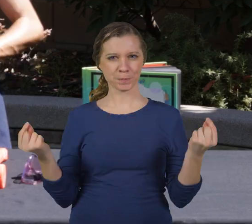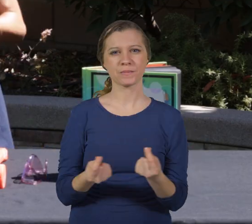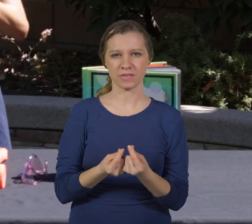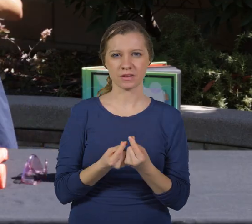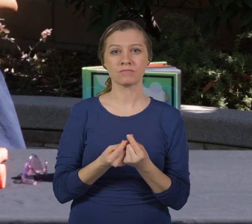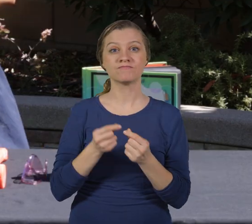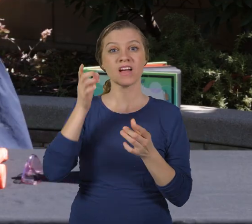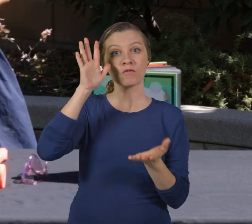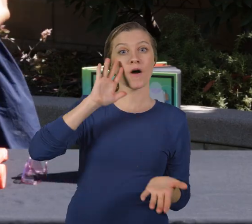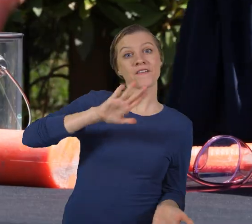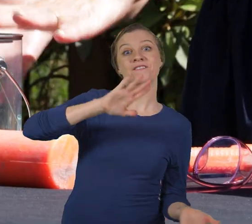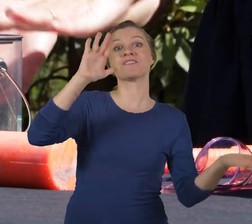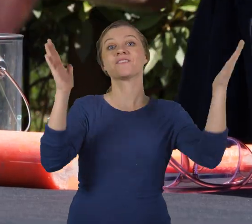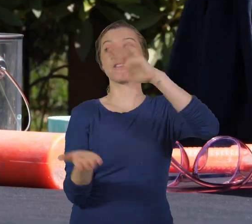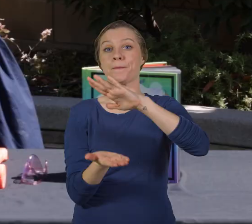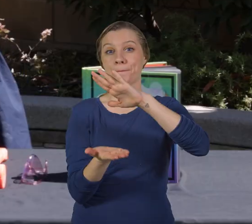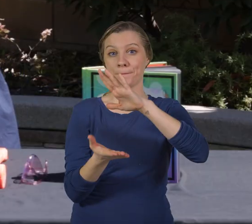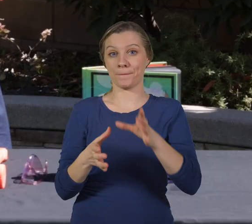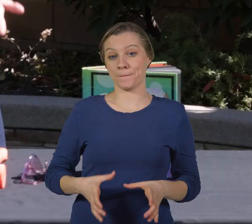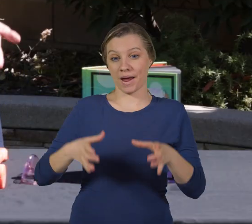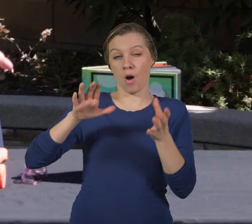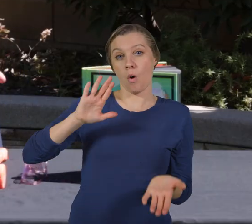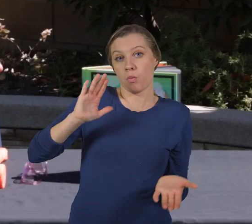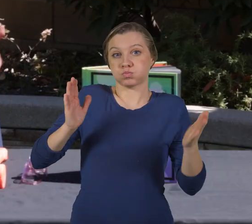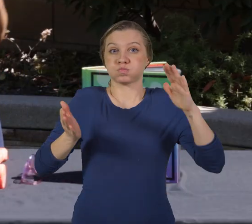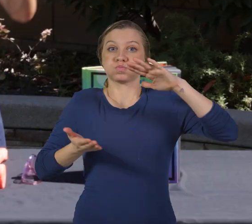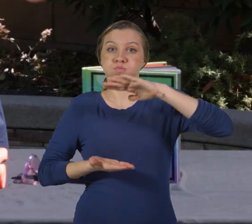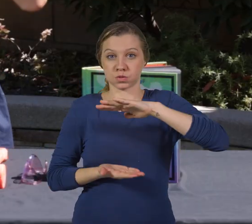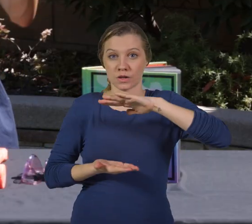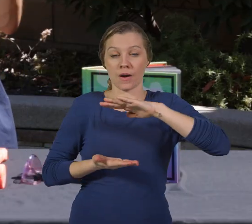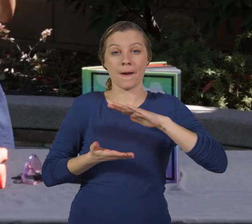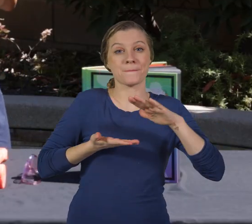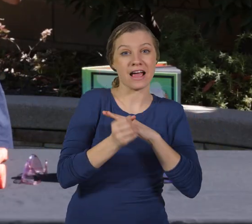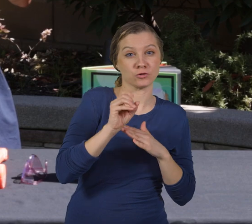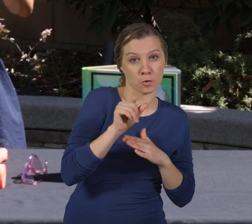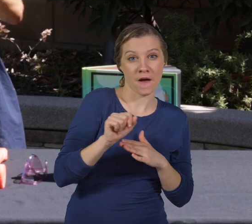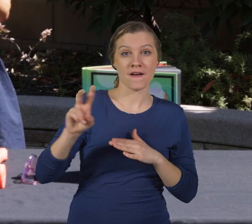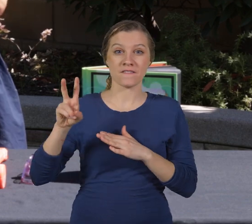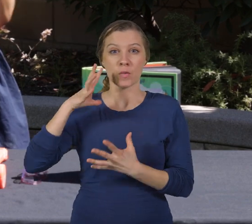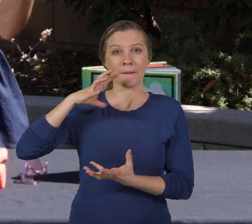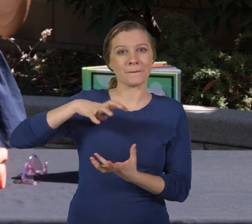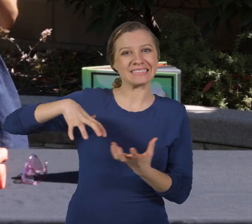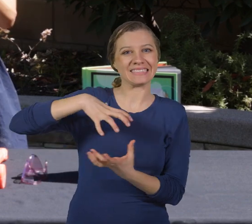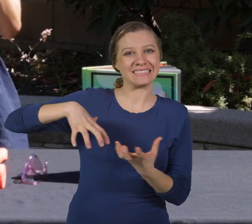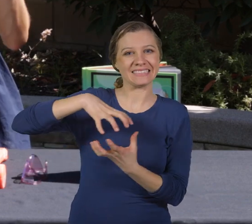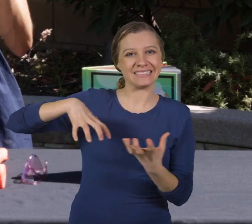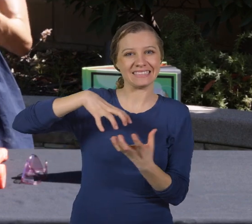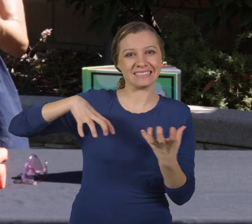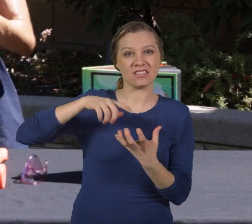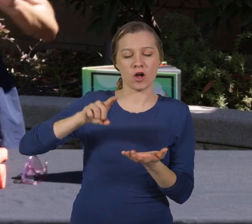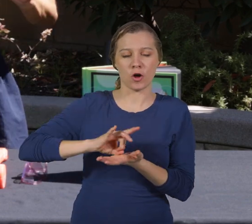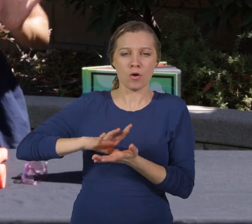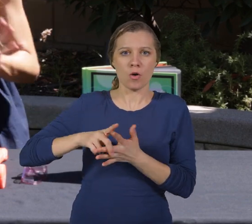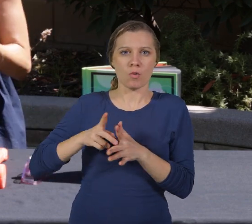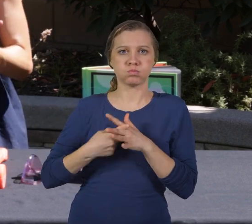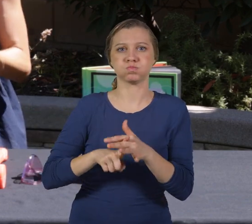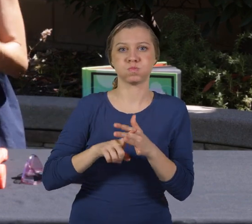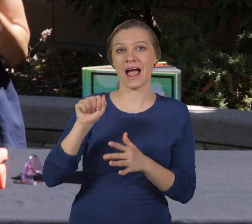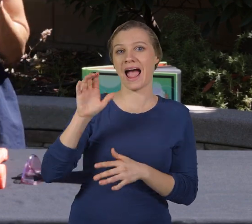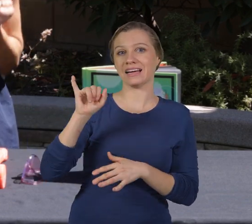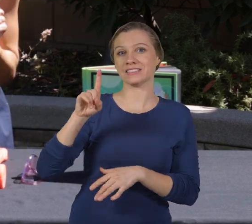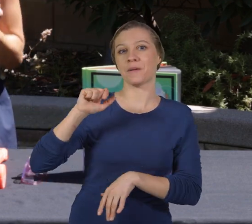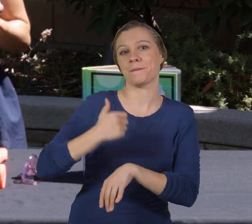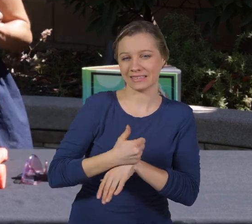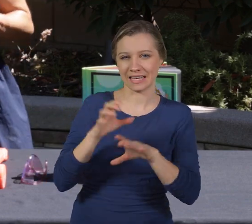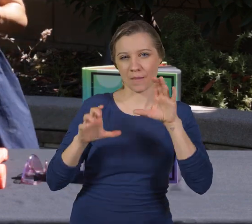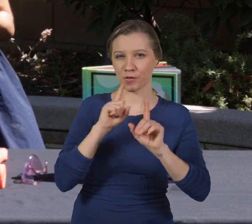seal. And then eventually we are going to flip over our paint can and the baking soda and the vinegar are going to mix together. That kick